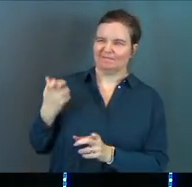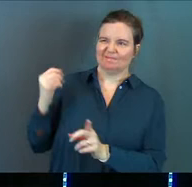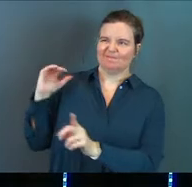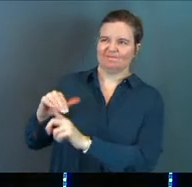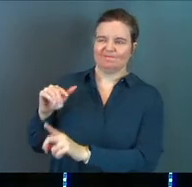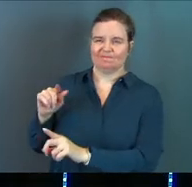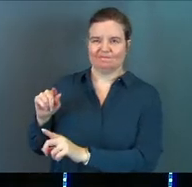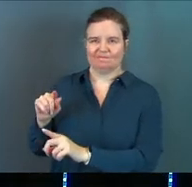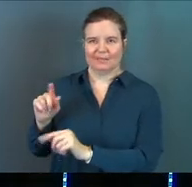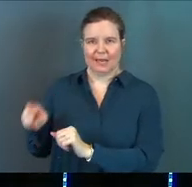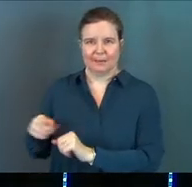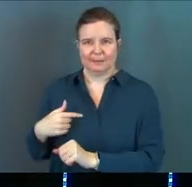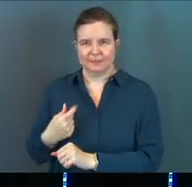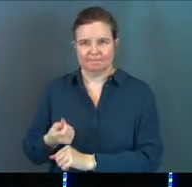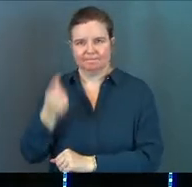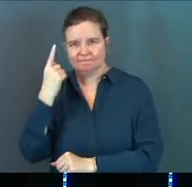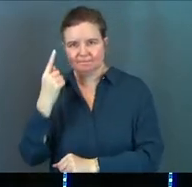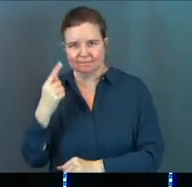pastor.